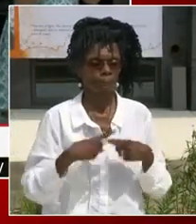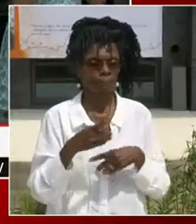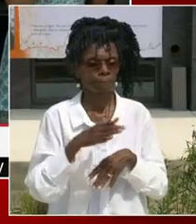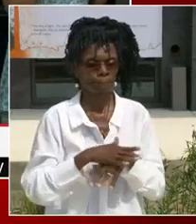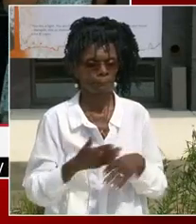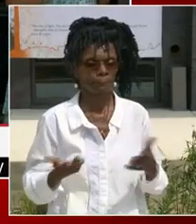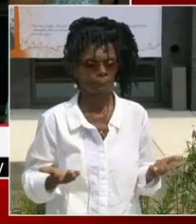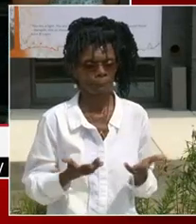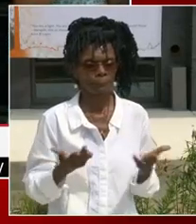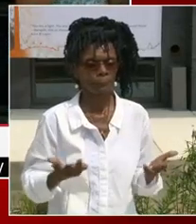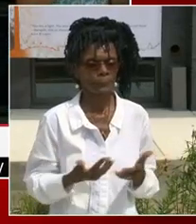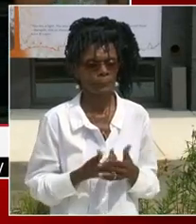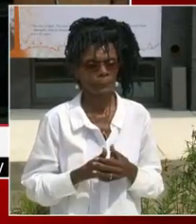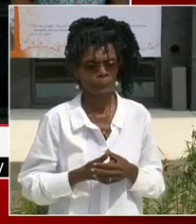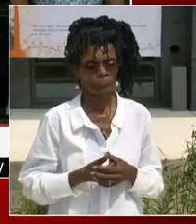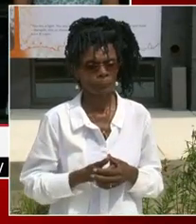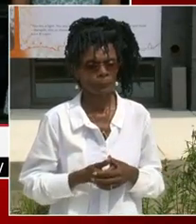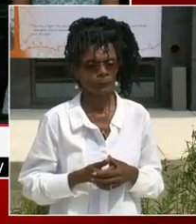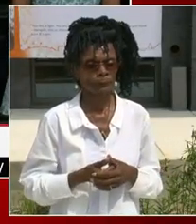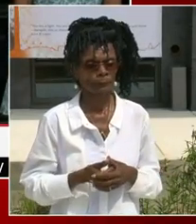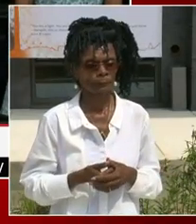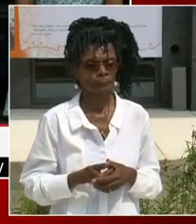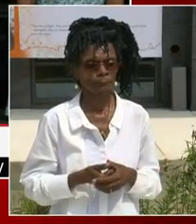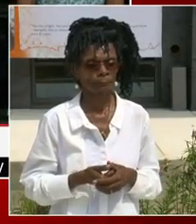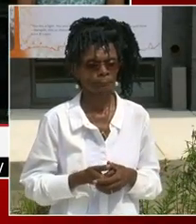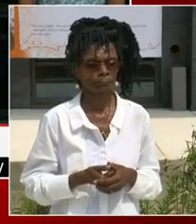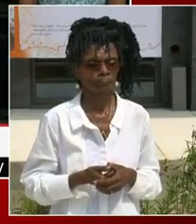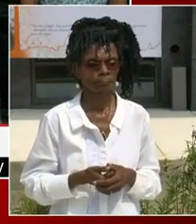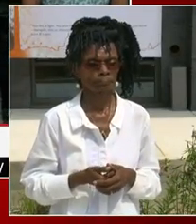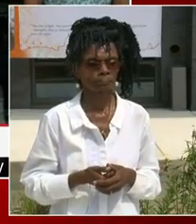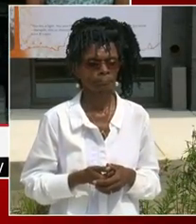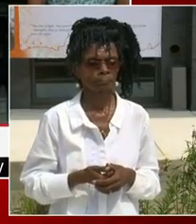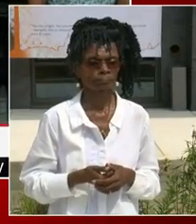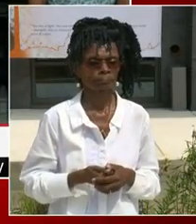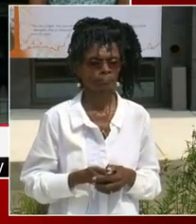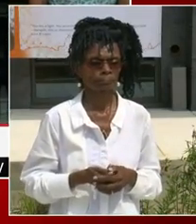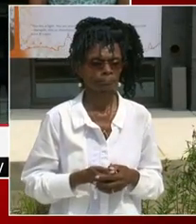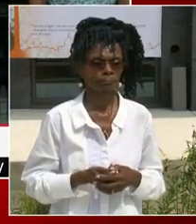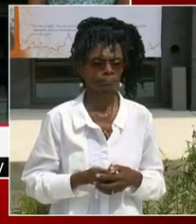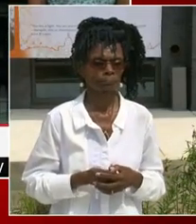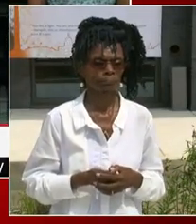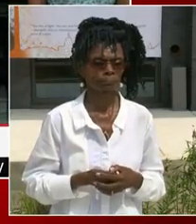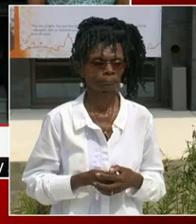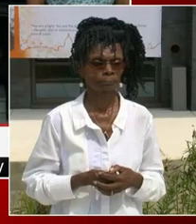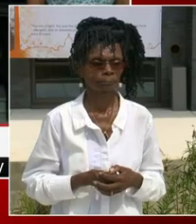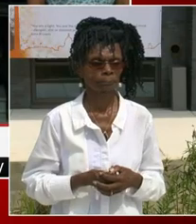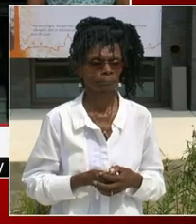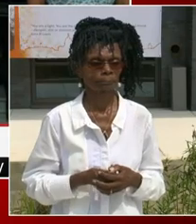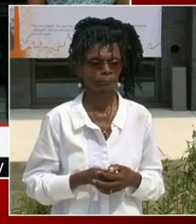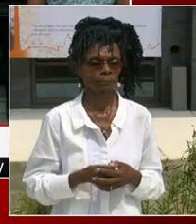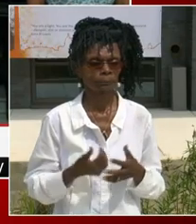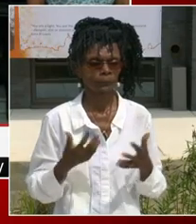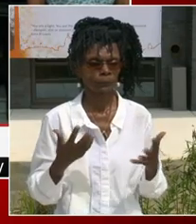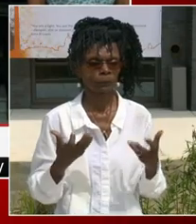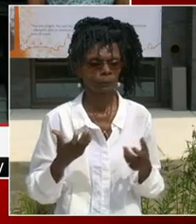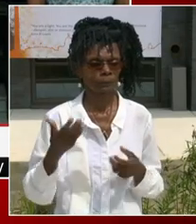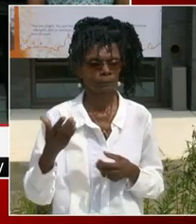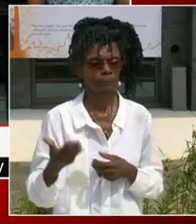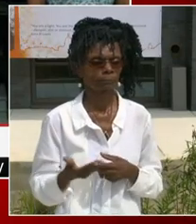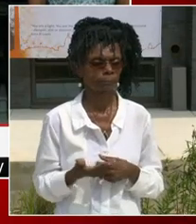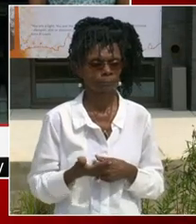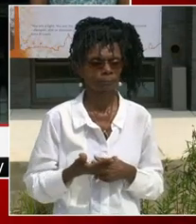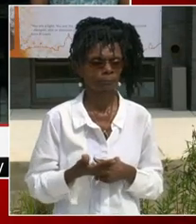And I would like to ask members of our public get open public schools team.